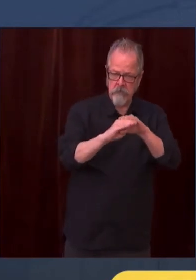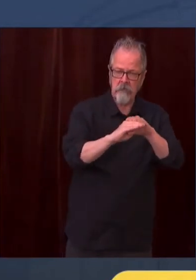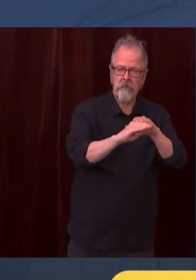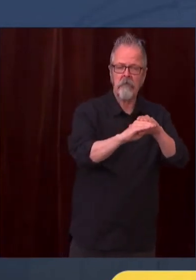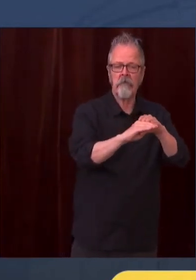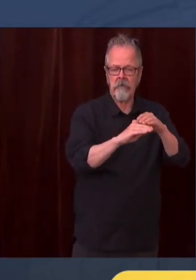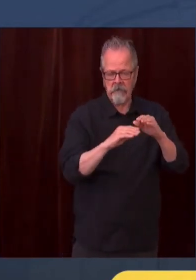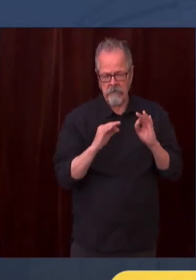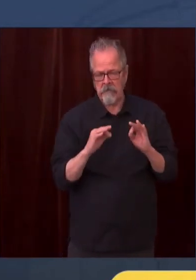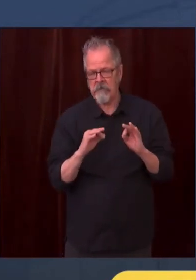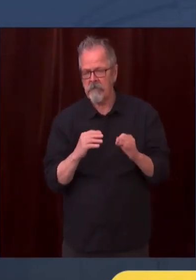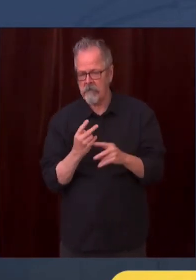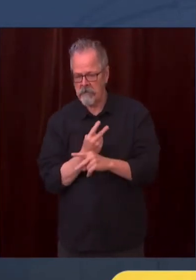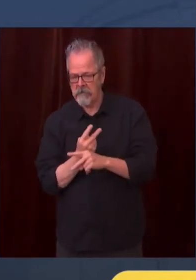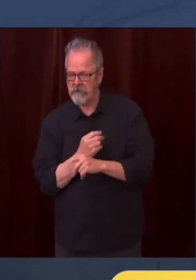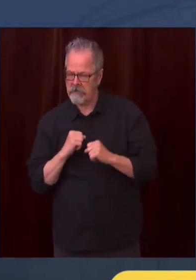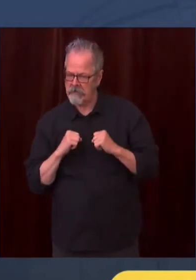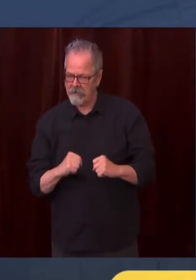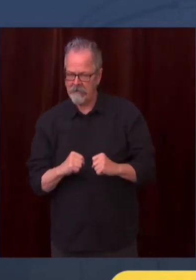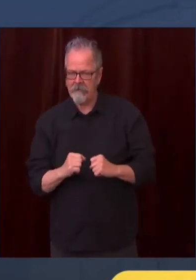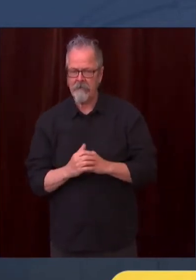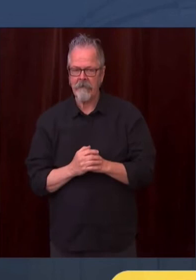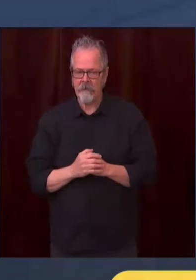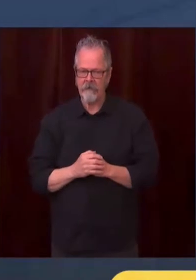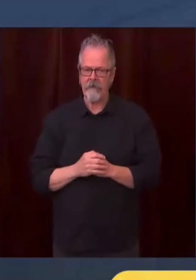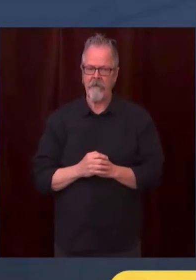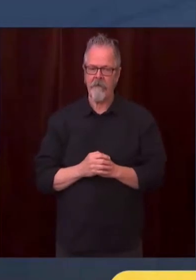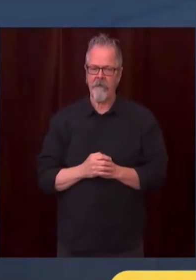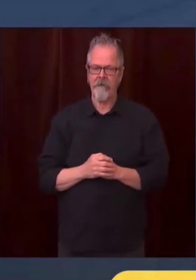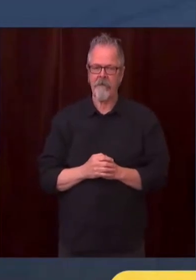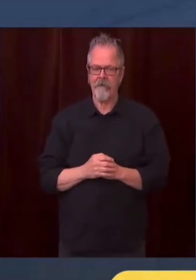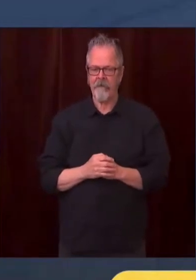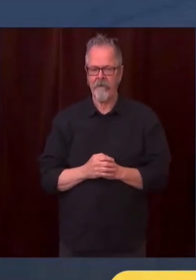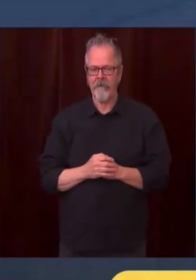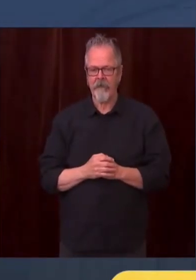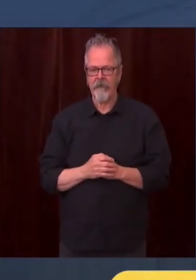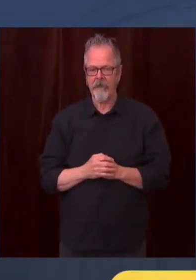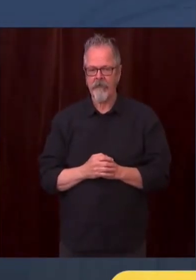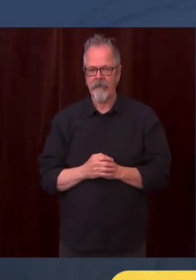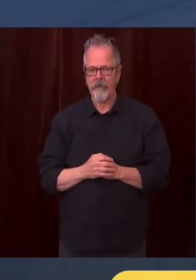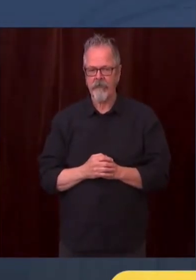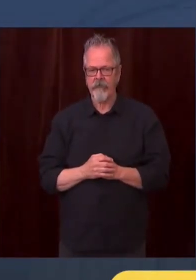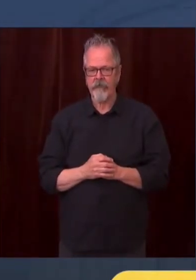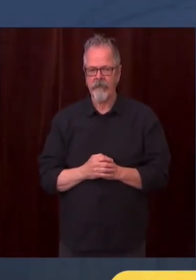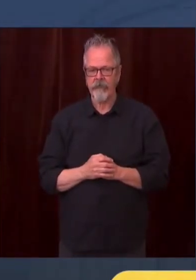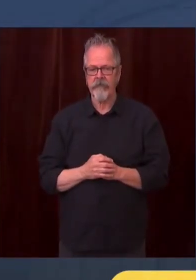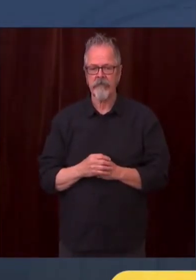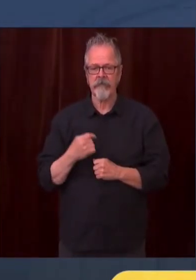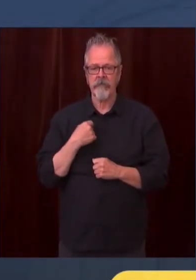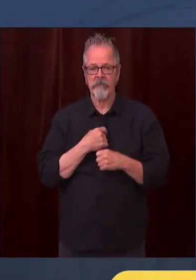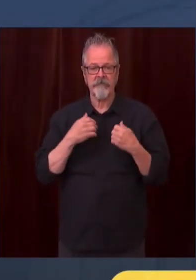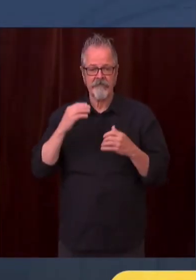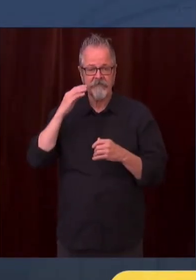The, we know that we've unfortunately had increased hospitalizations. Fortunately, the death